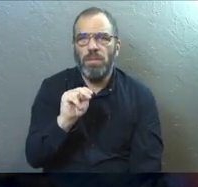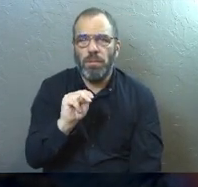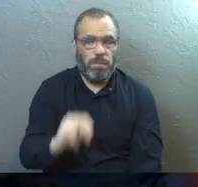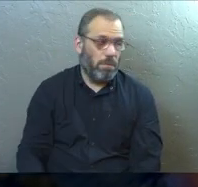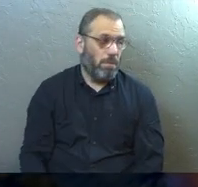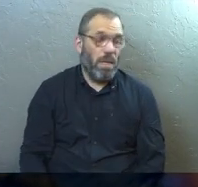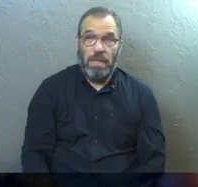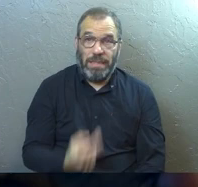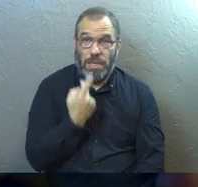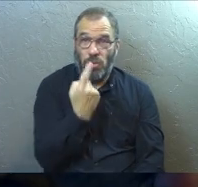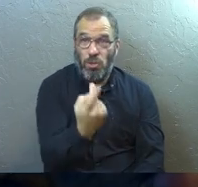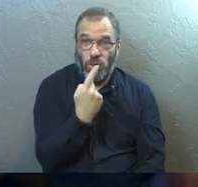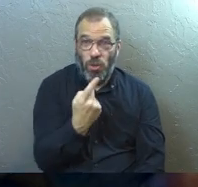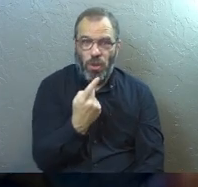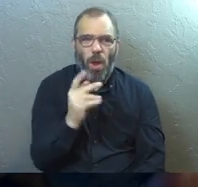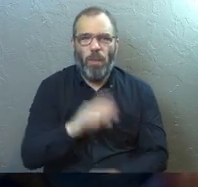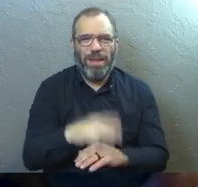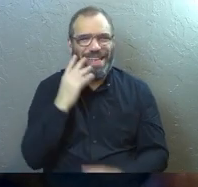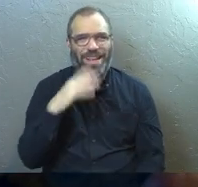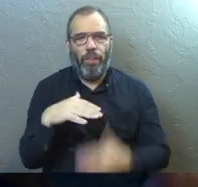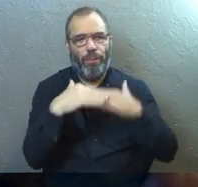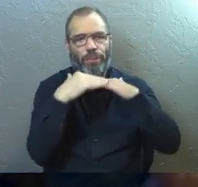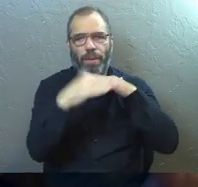See, as humans, we look at everything binary.